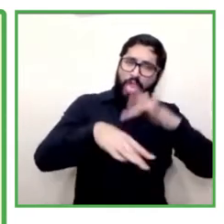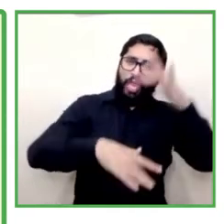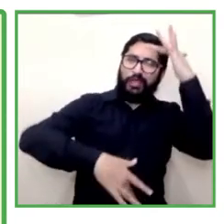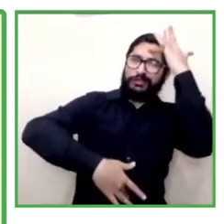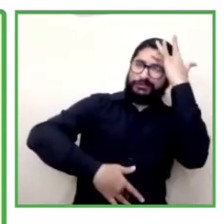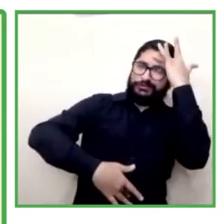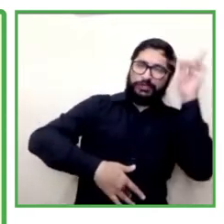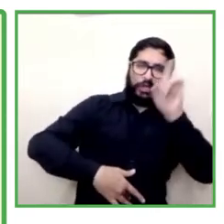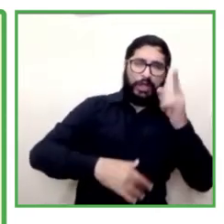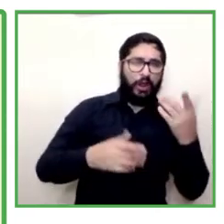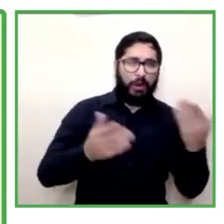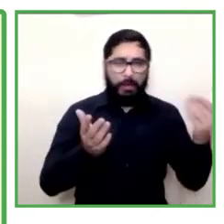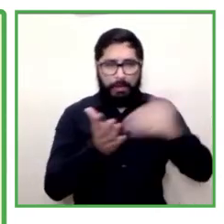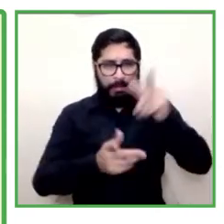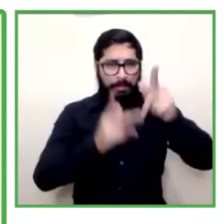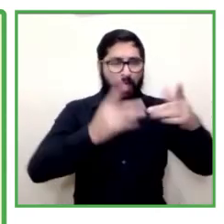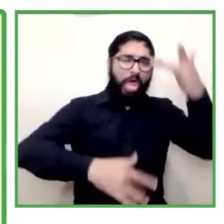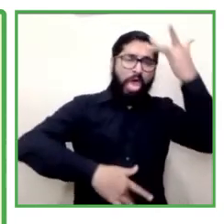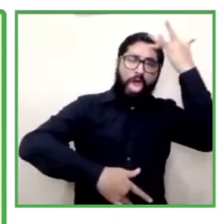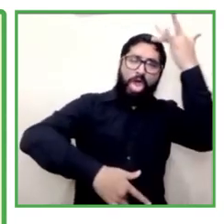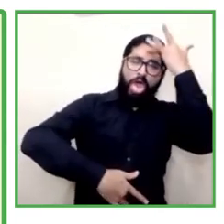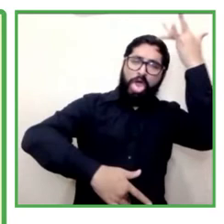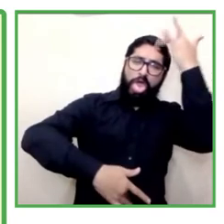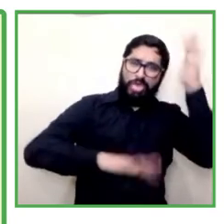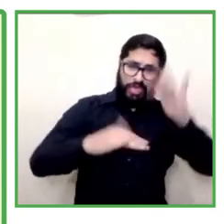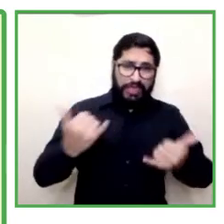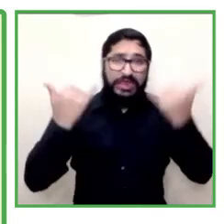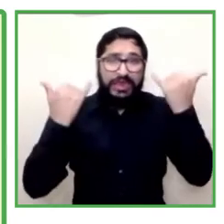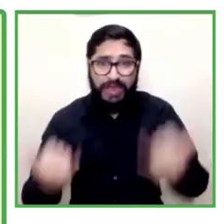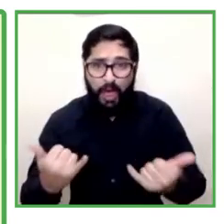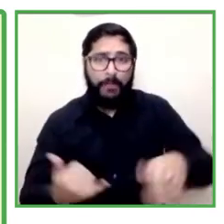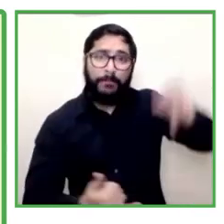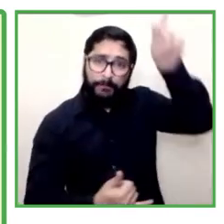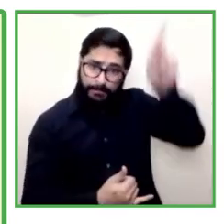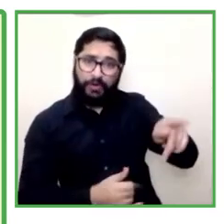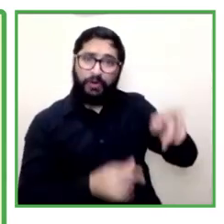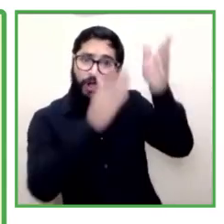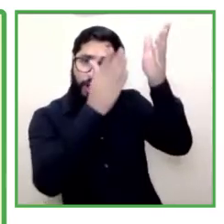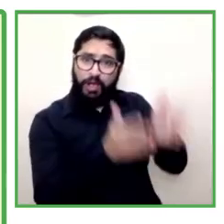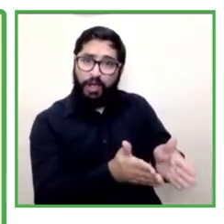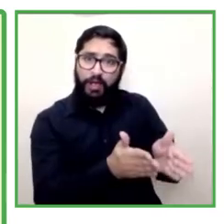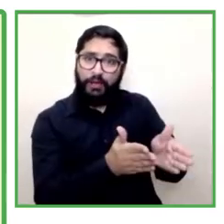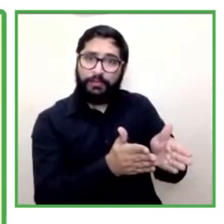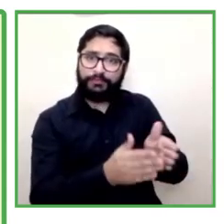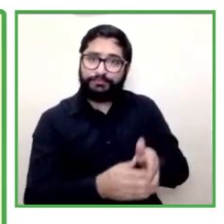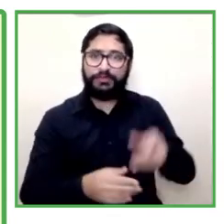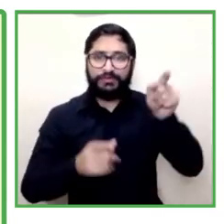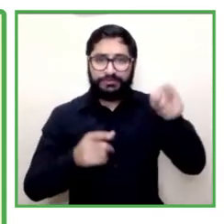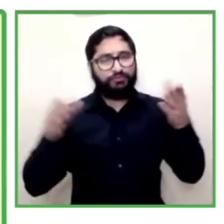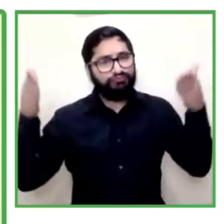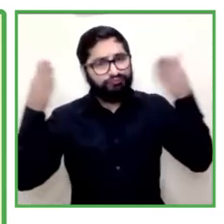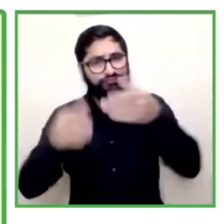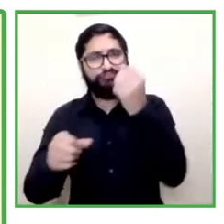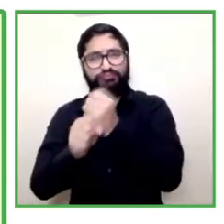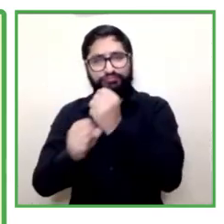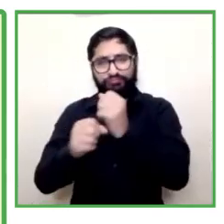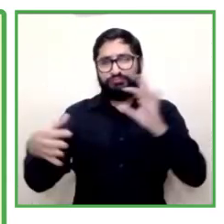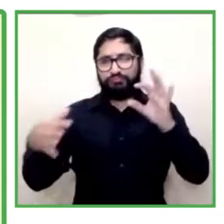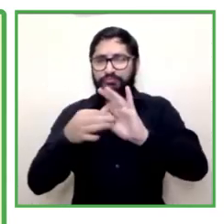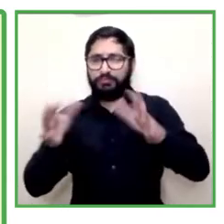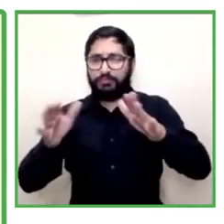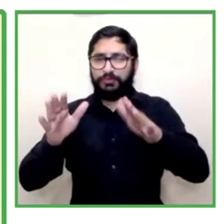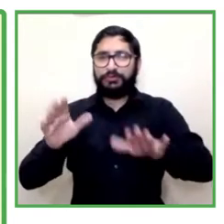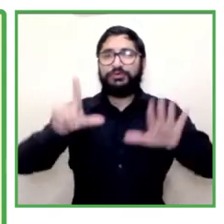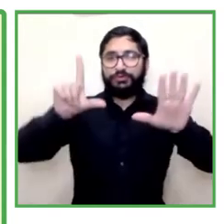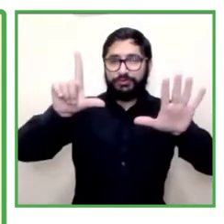that can lead we want people that can be productive and cooperative citizens and just now